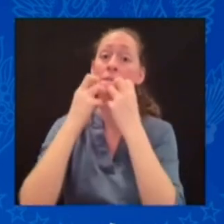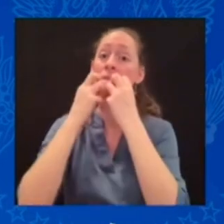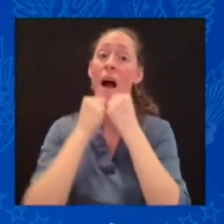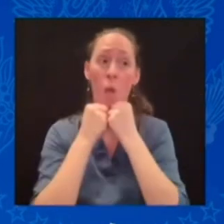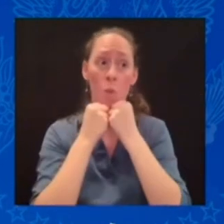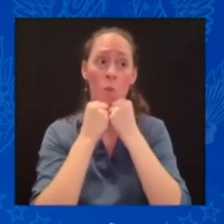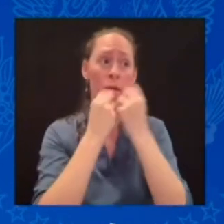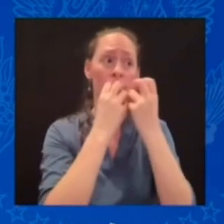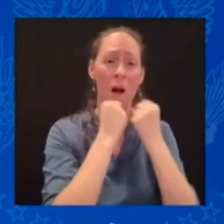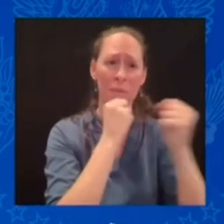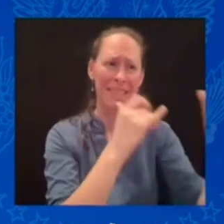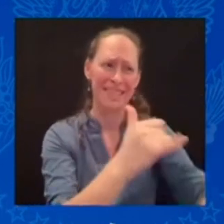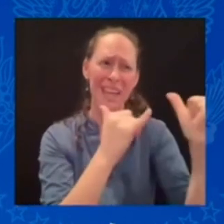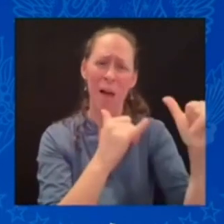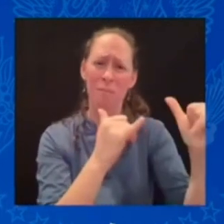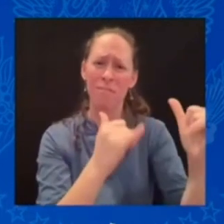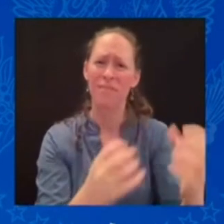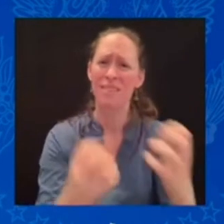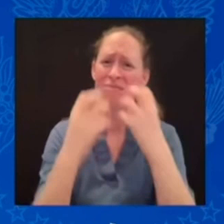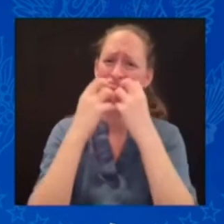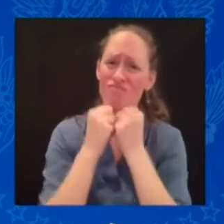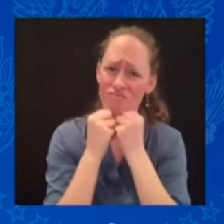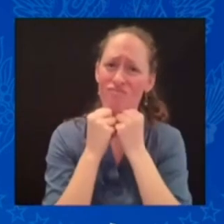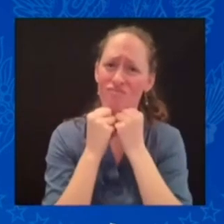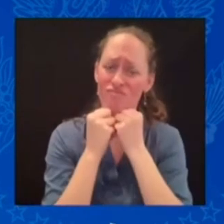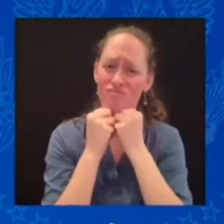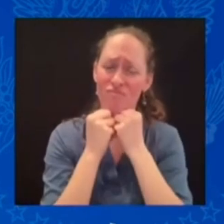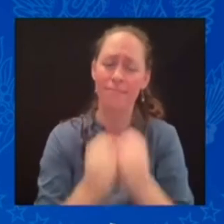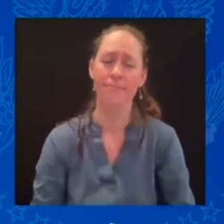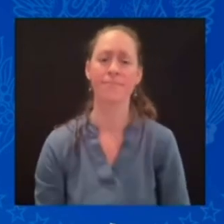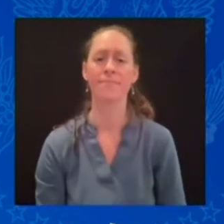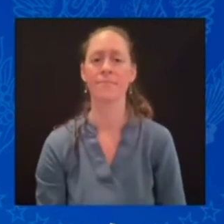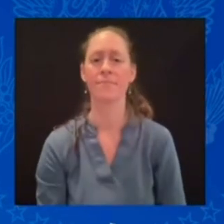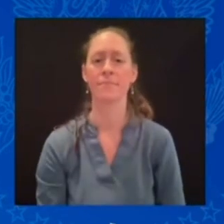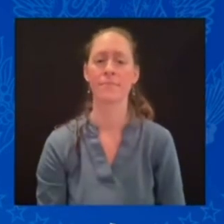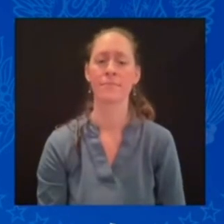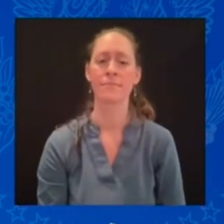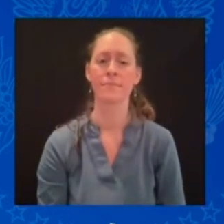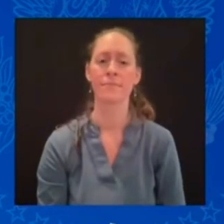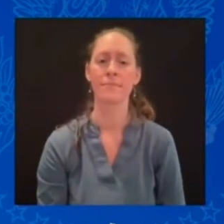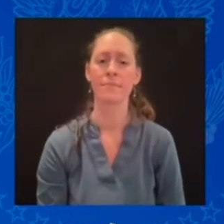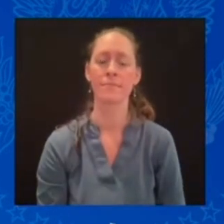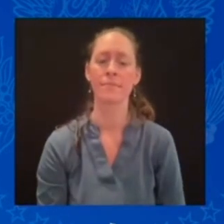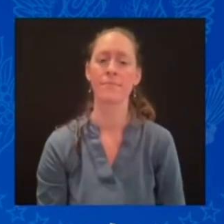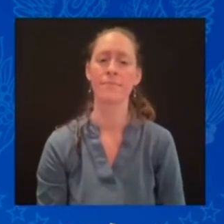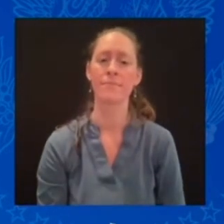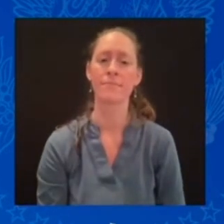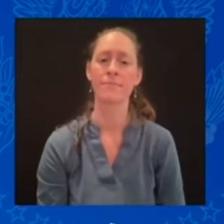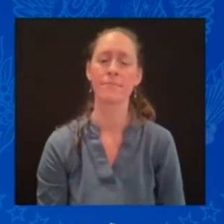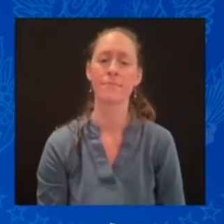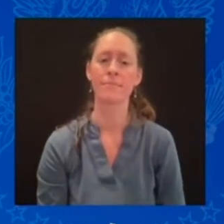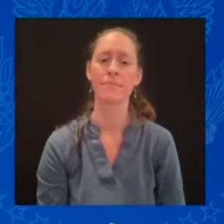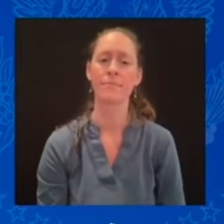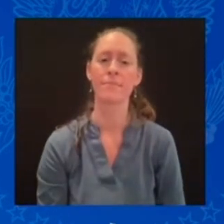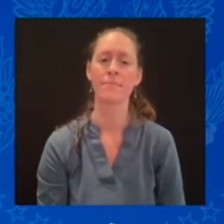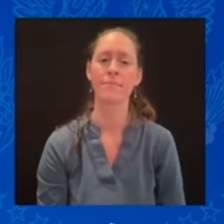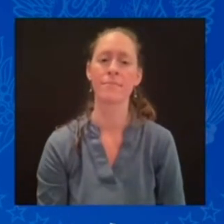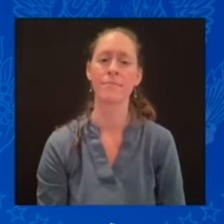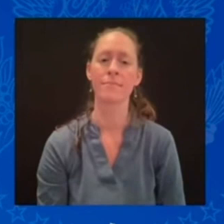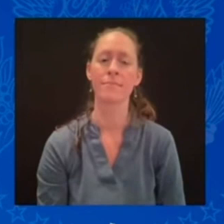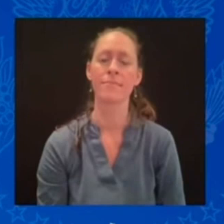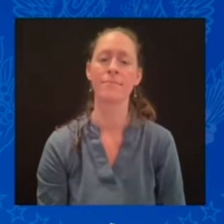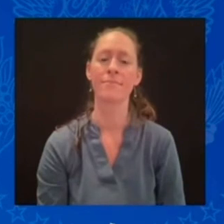meeting with the Nordic family. It is a tradition which